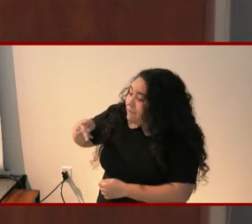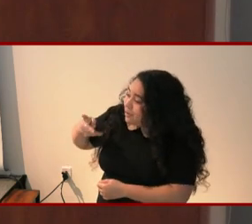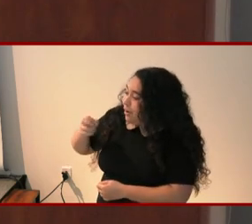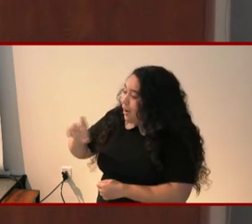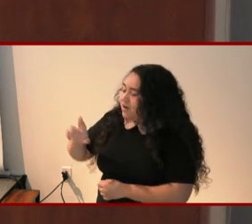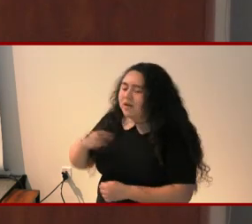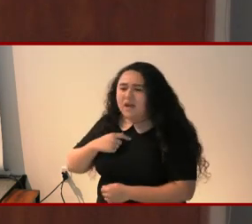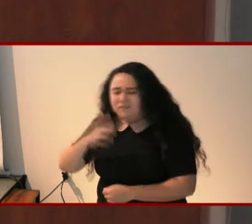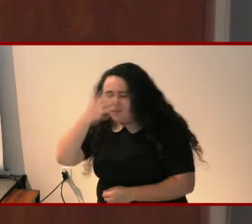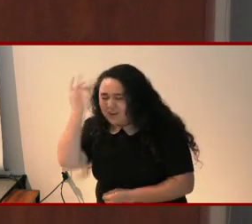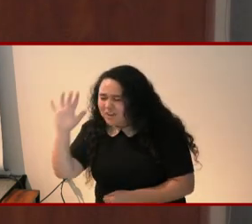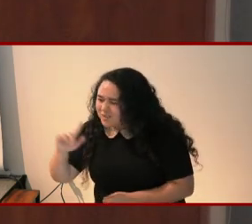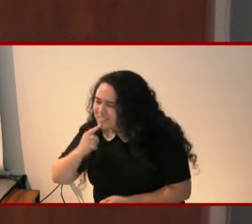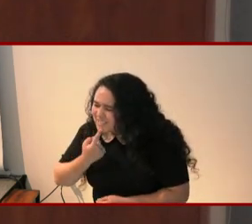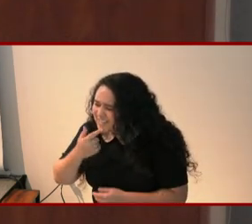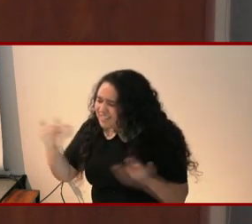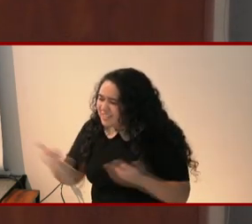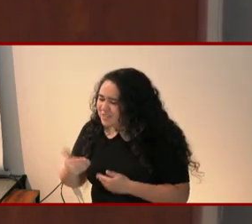serious introduction.